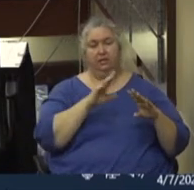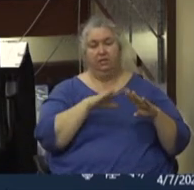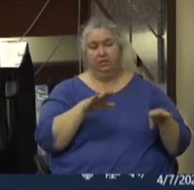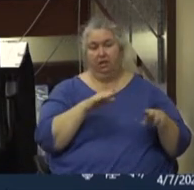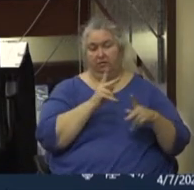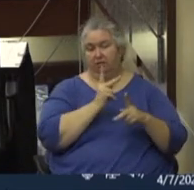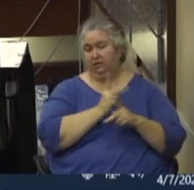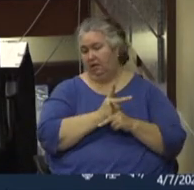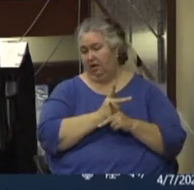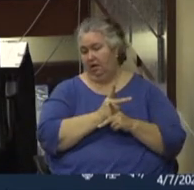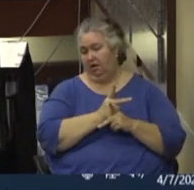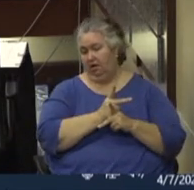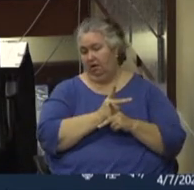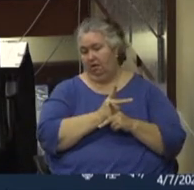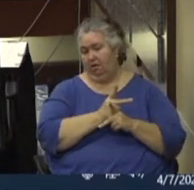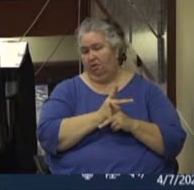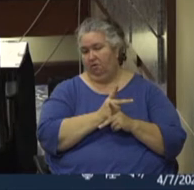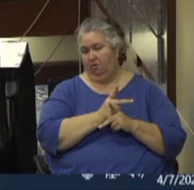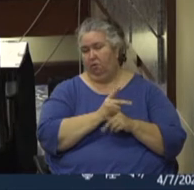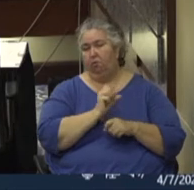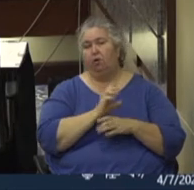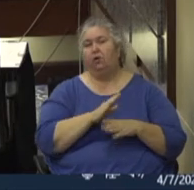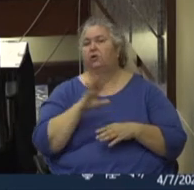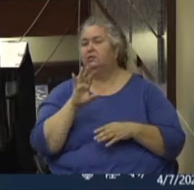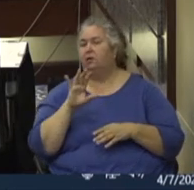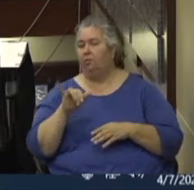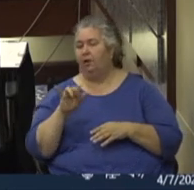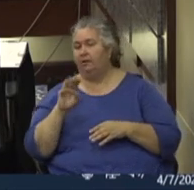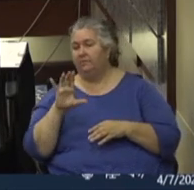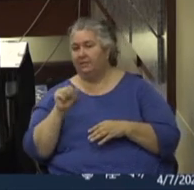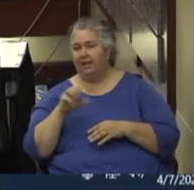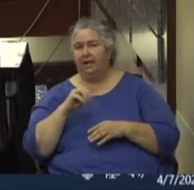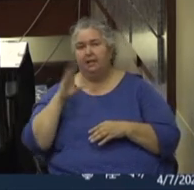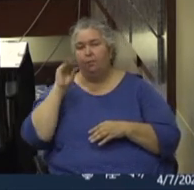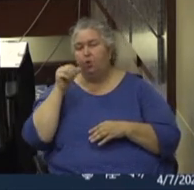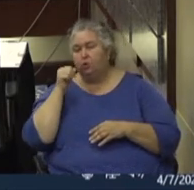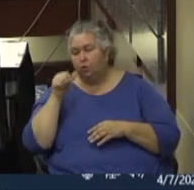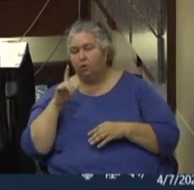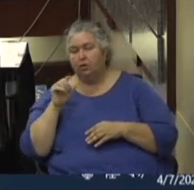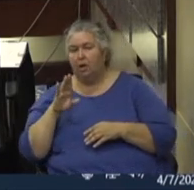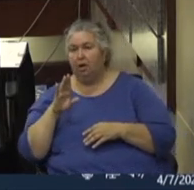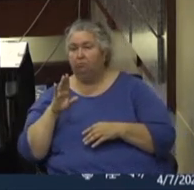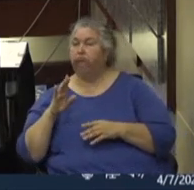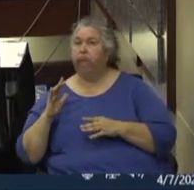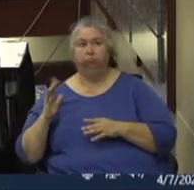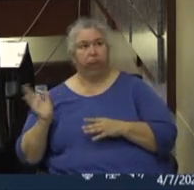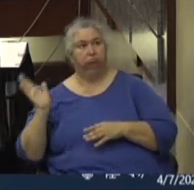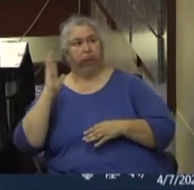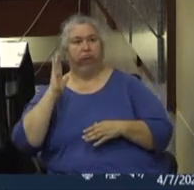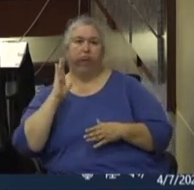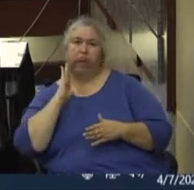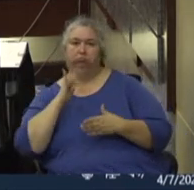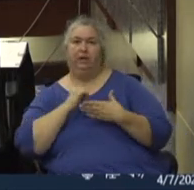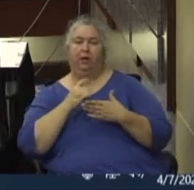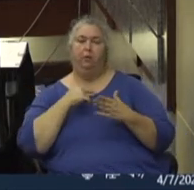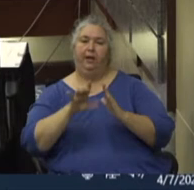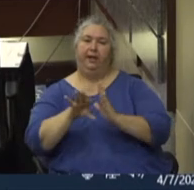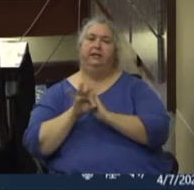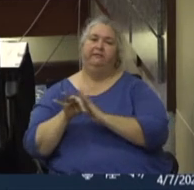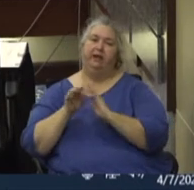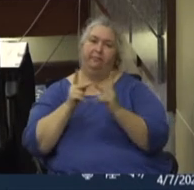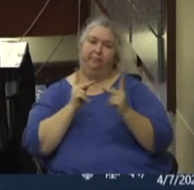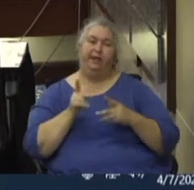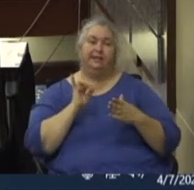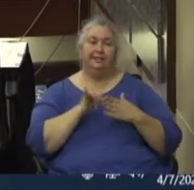immediately the YMCA stepped up. Um, and the Boys and Girls Club stepped up and we were able to identify a place that, uh, the